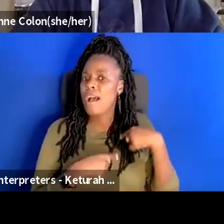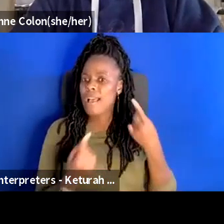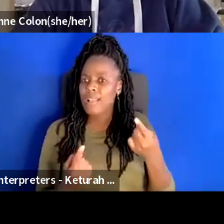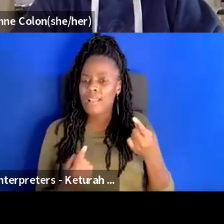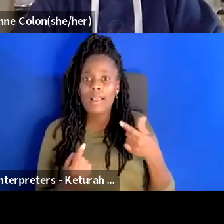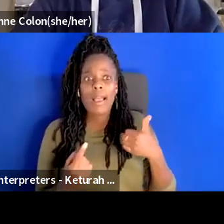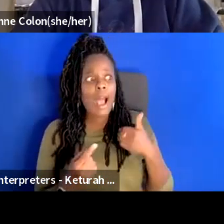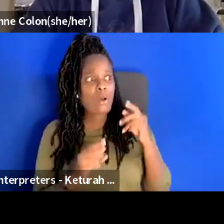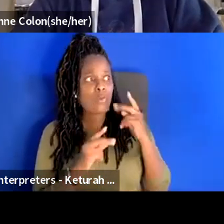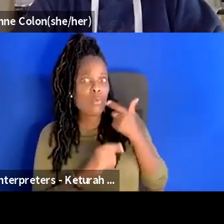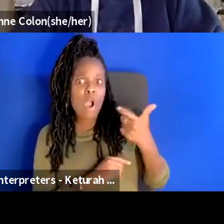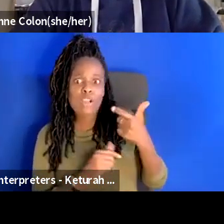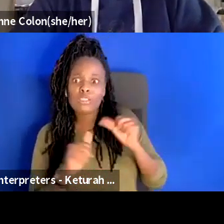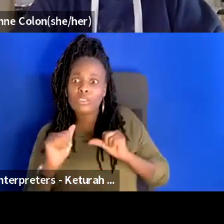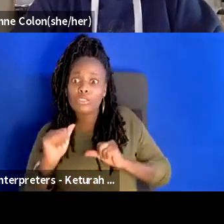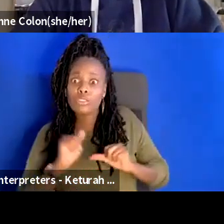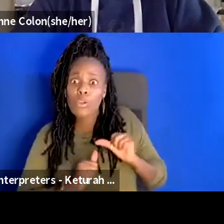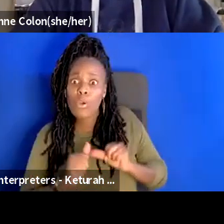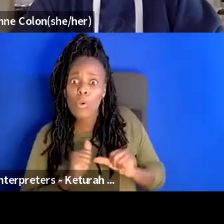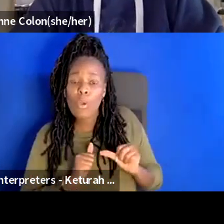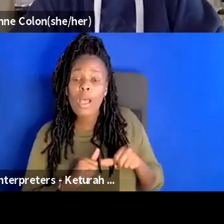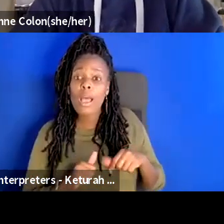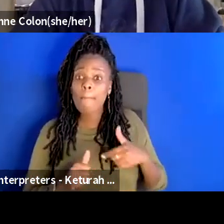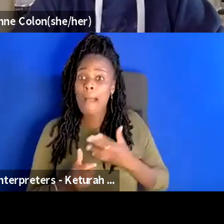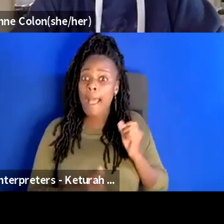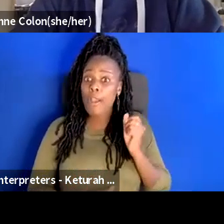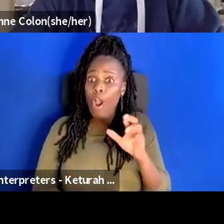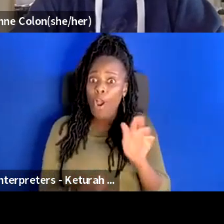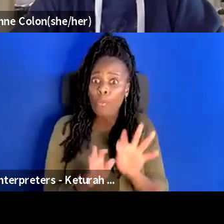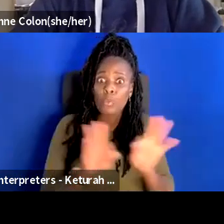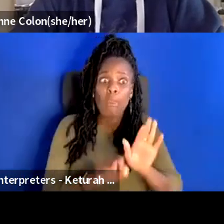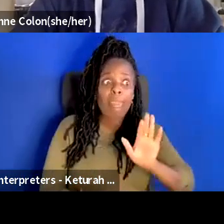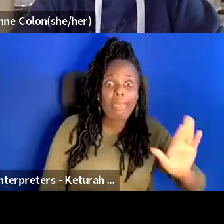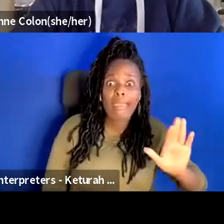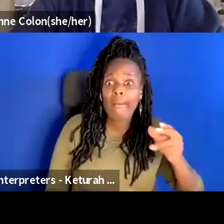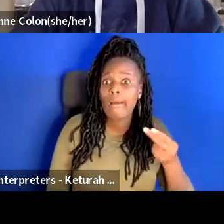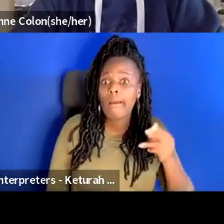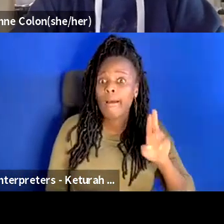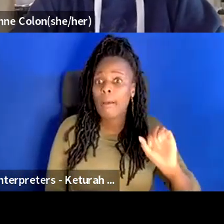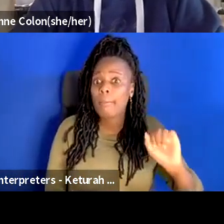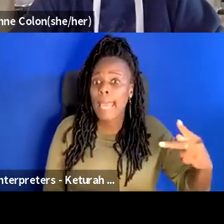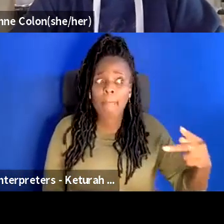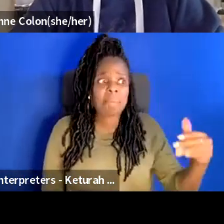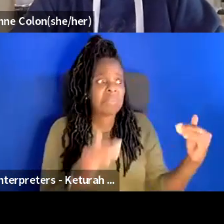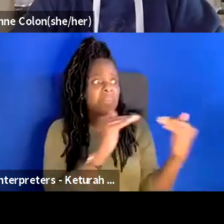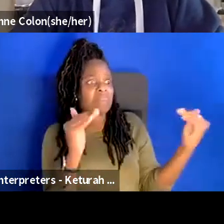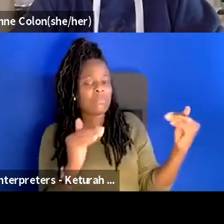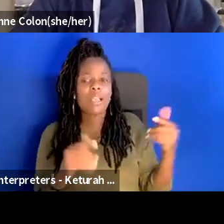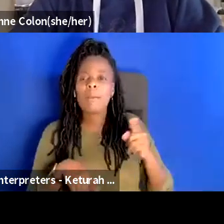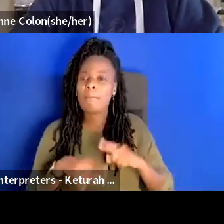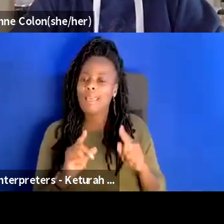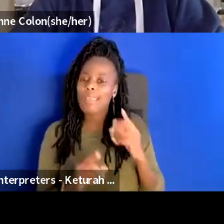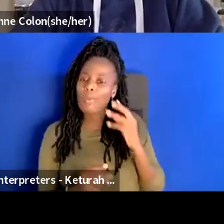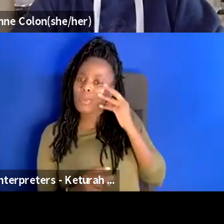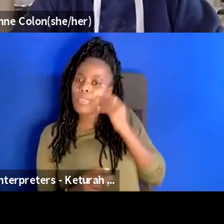car my car was worth their hubcap but i felt like it was my show and part of that was my experience with you if you could just